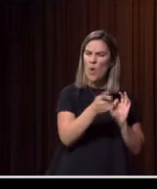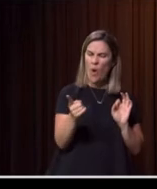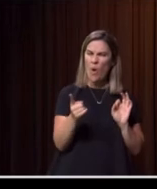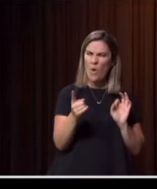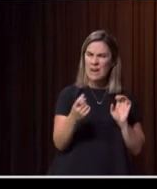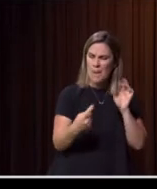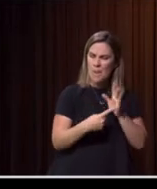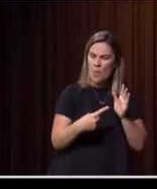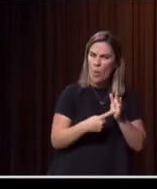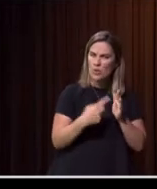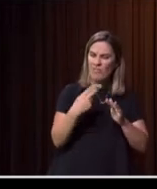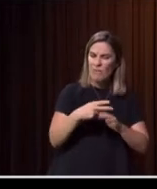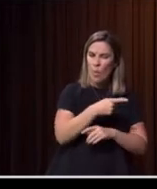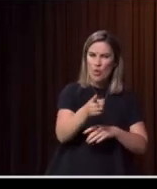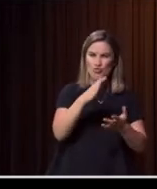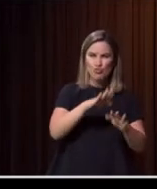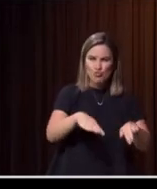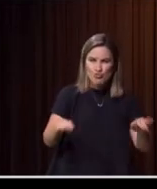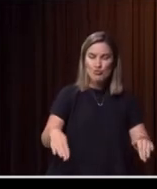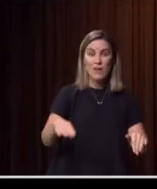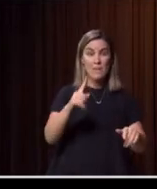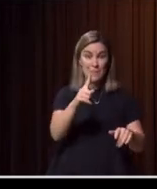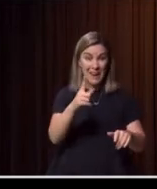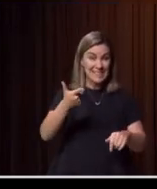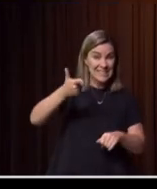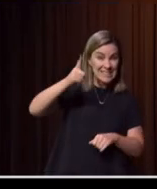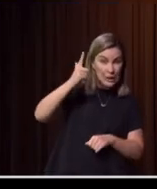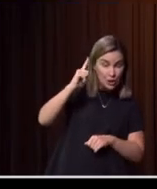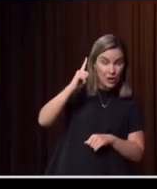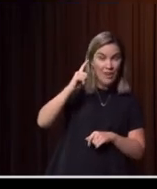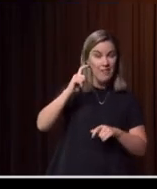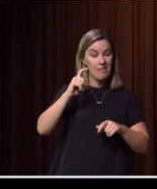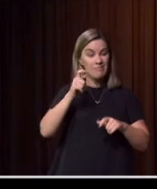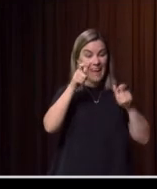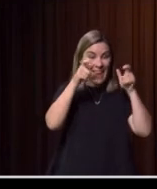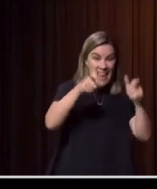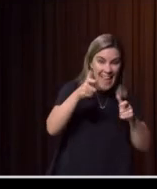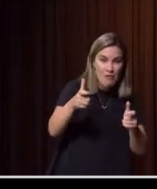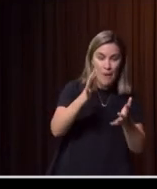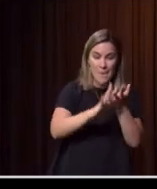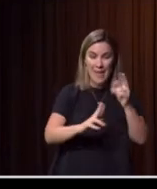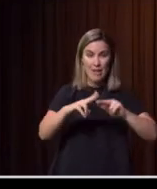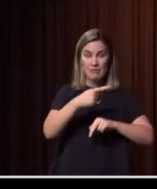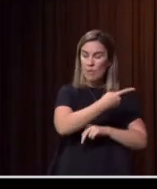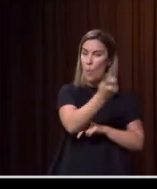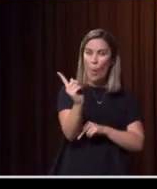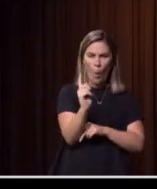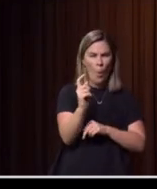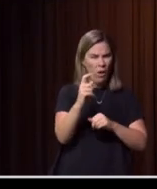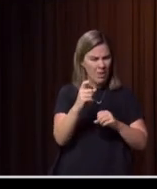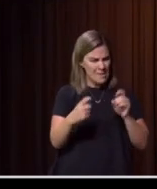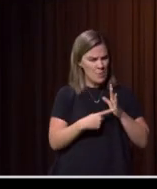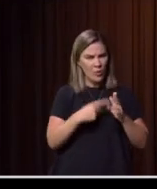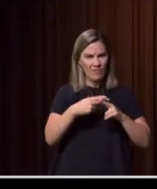kids, but really powerful for the teachers and the carers and the, and the mums and dads that are, that are talking to their kids about what they're experiencing.